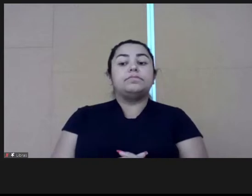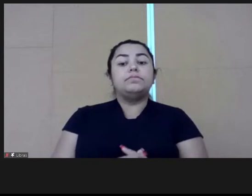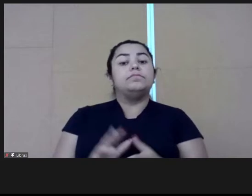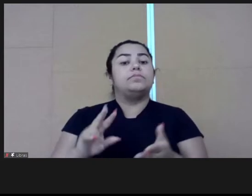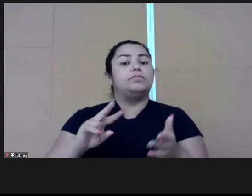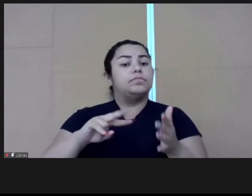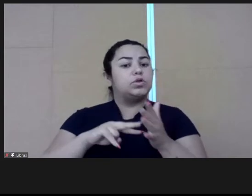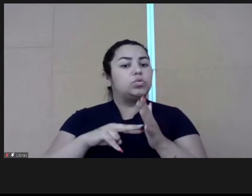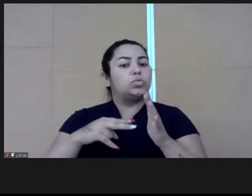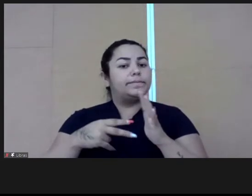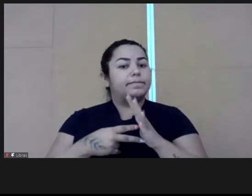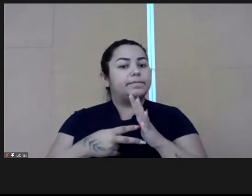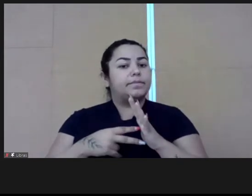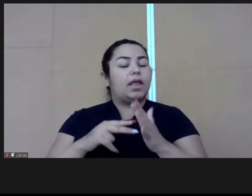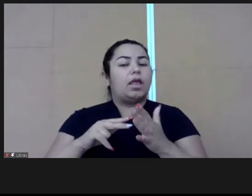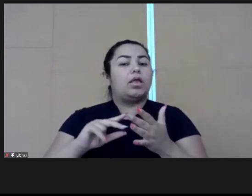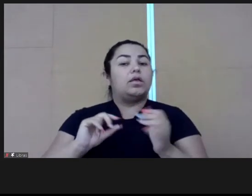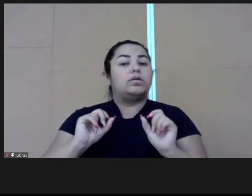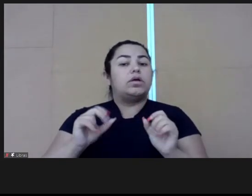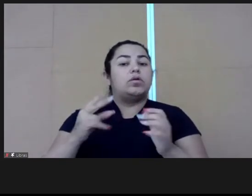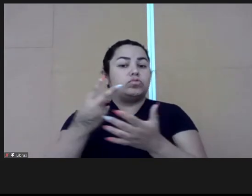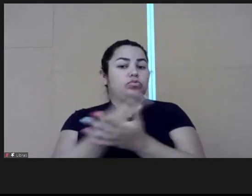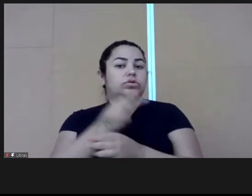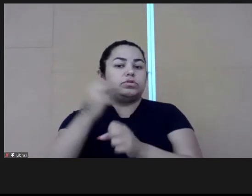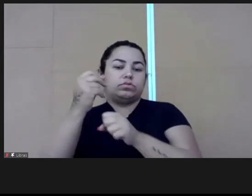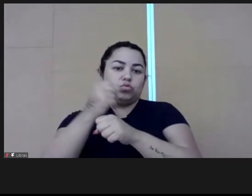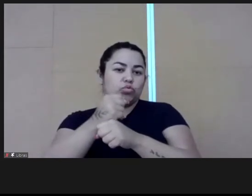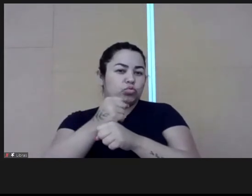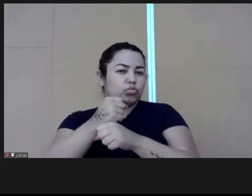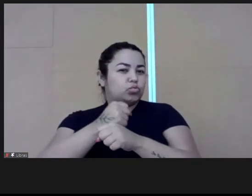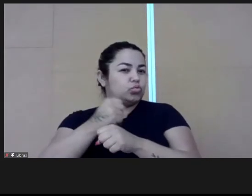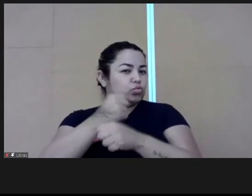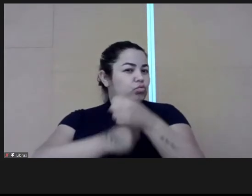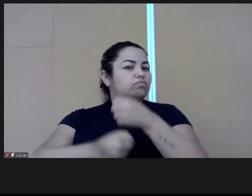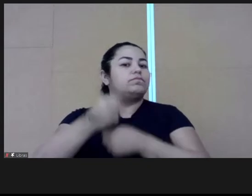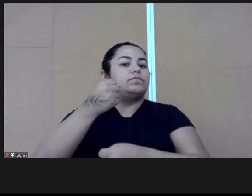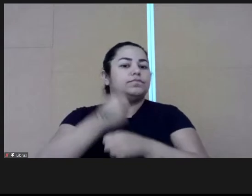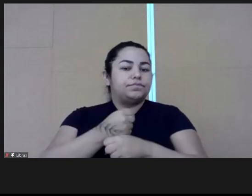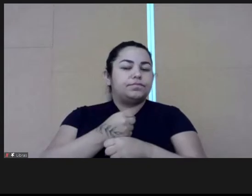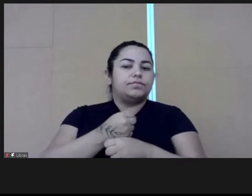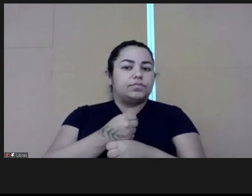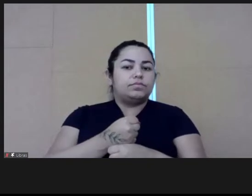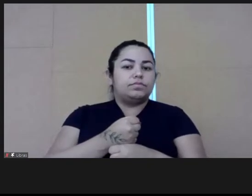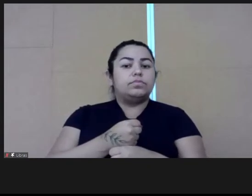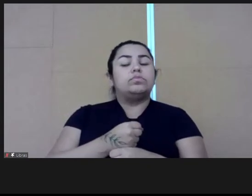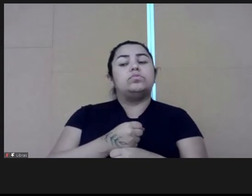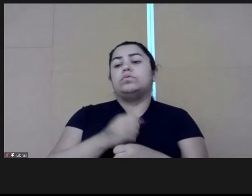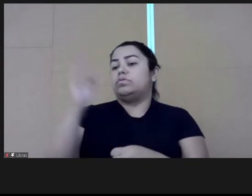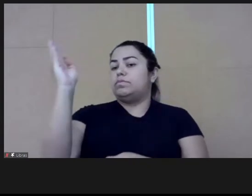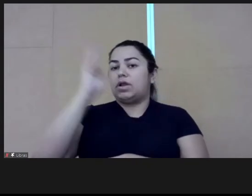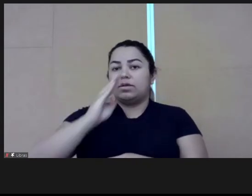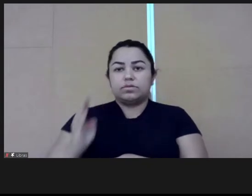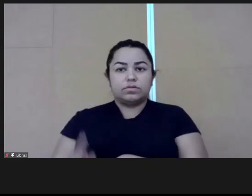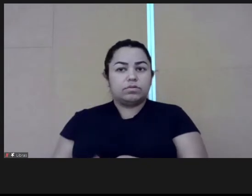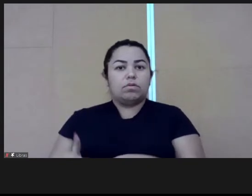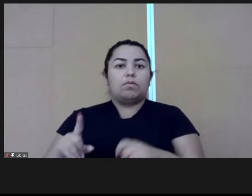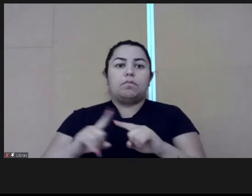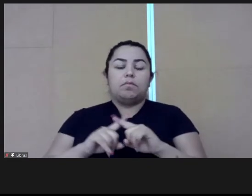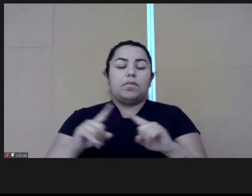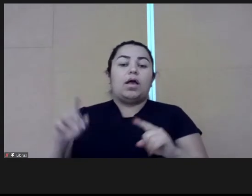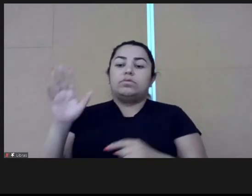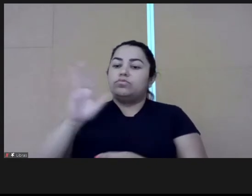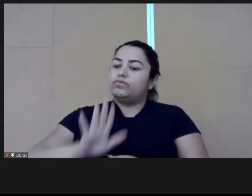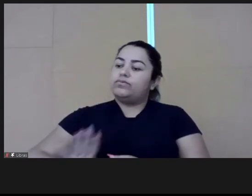movement that translates the trends of the last years, which is not a trend